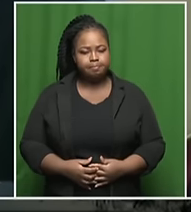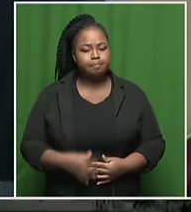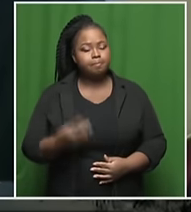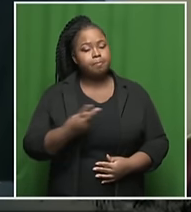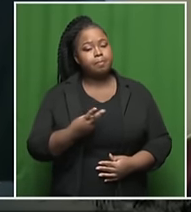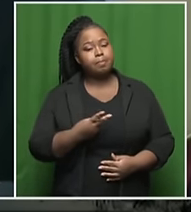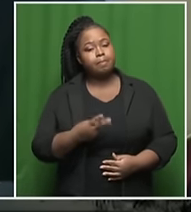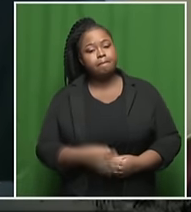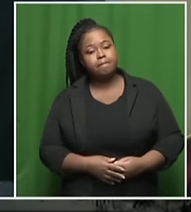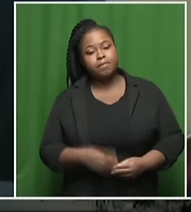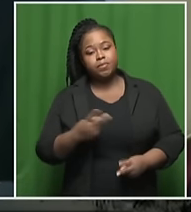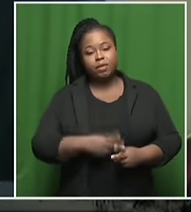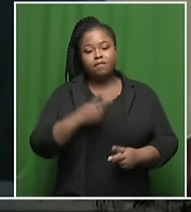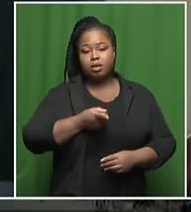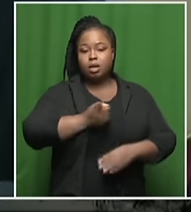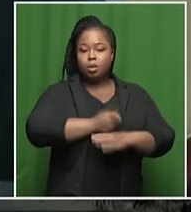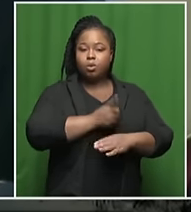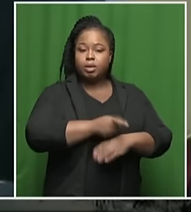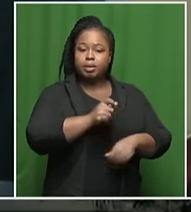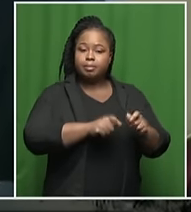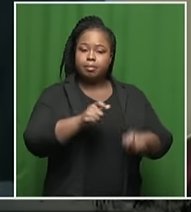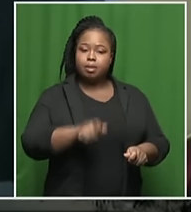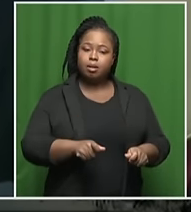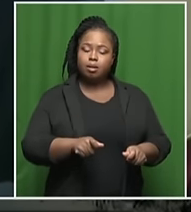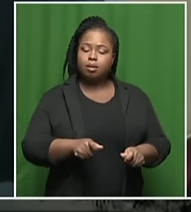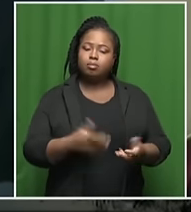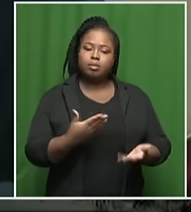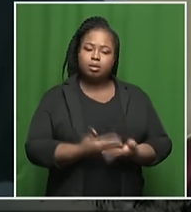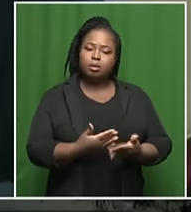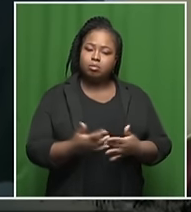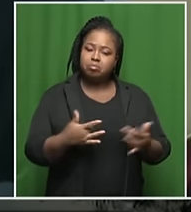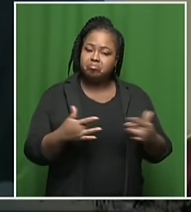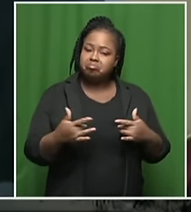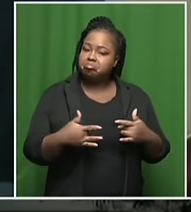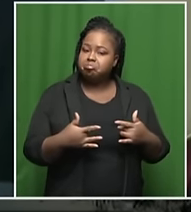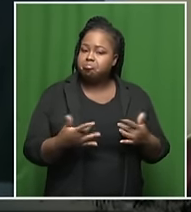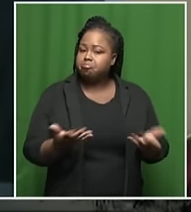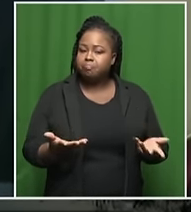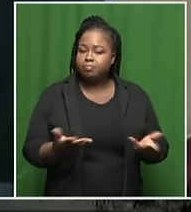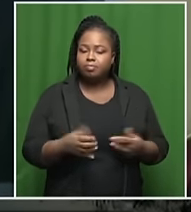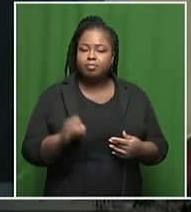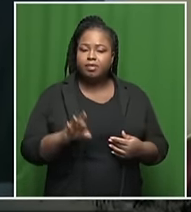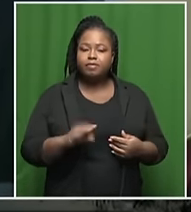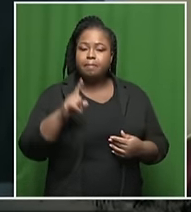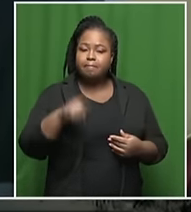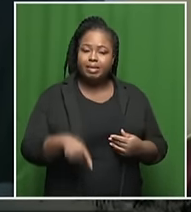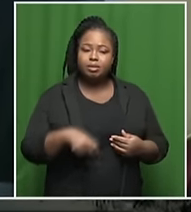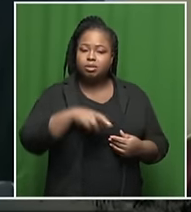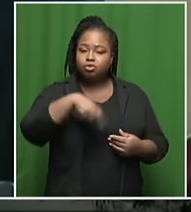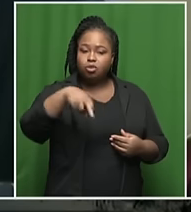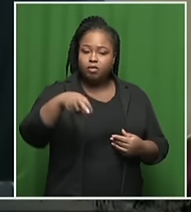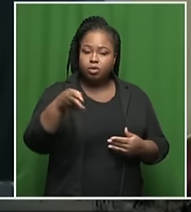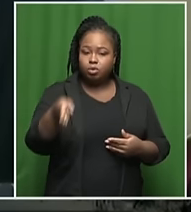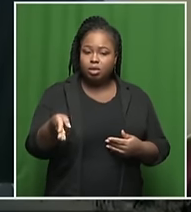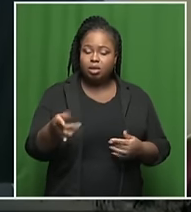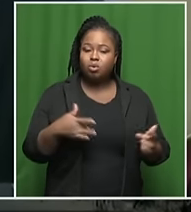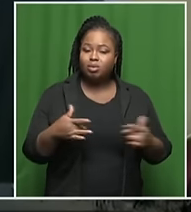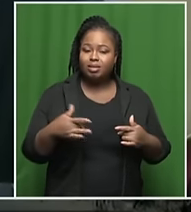just a final warning in terms of where people should be concerned if they have to absolutely travel today.